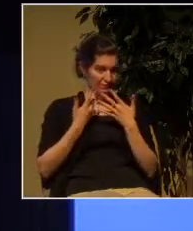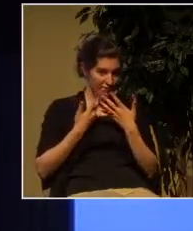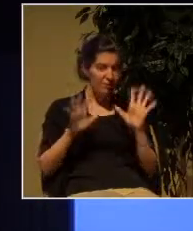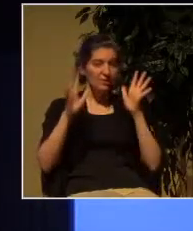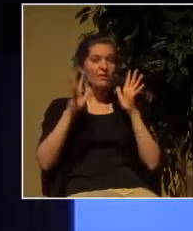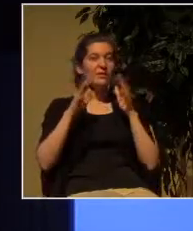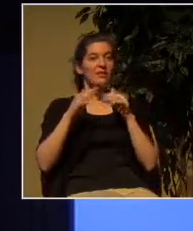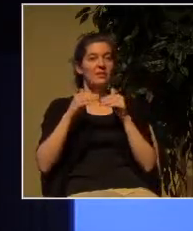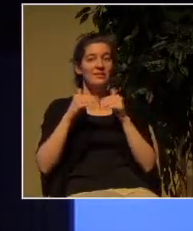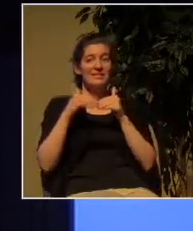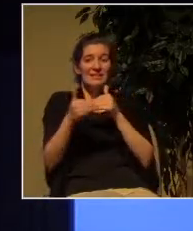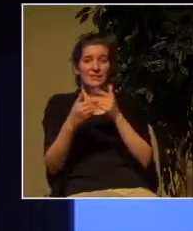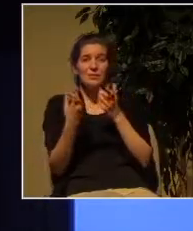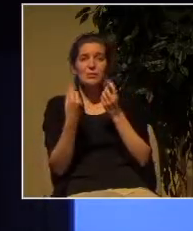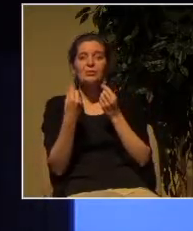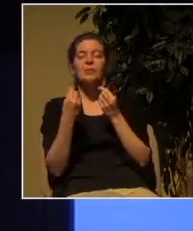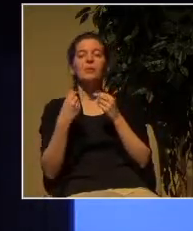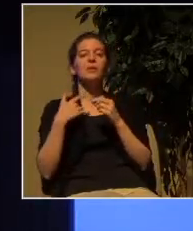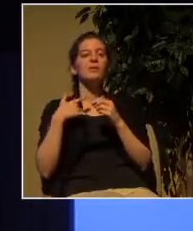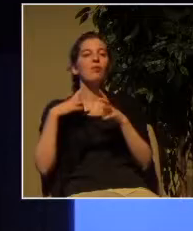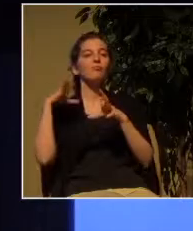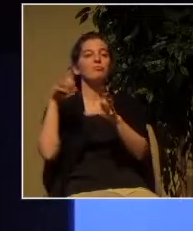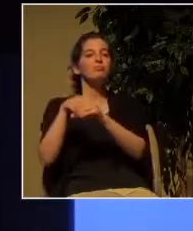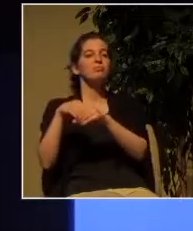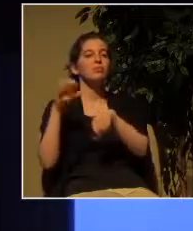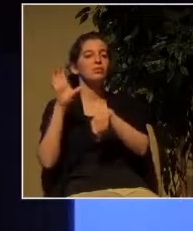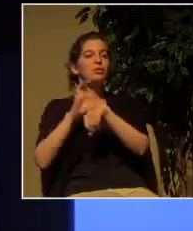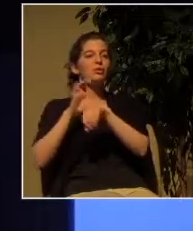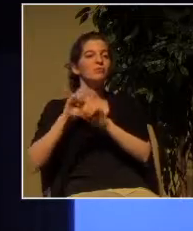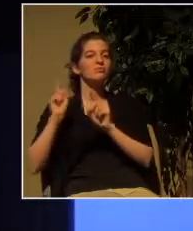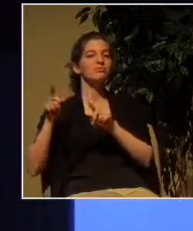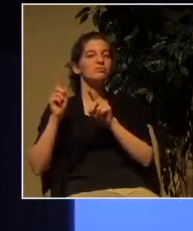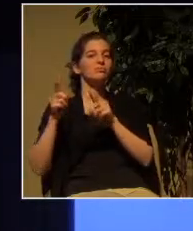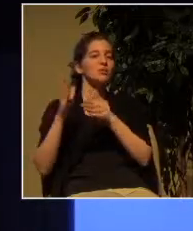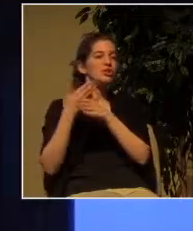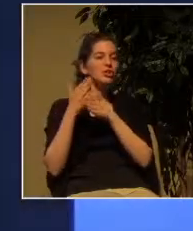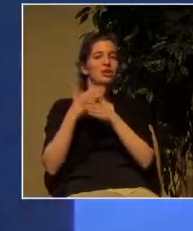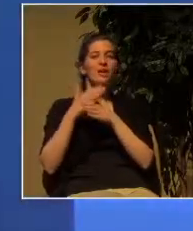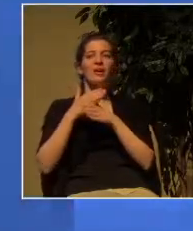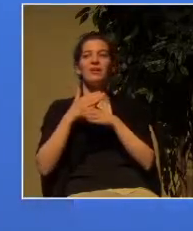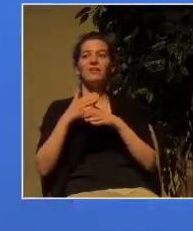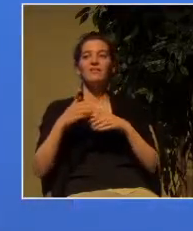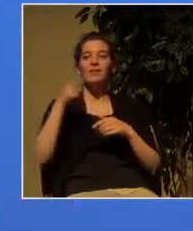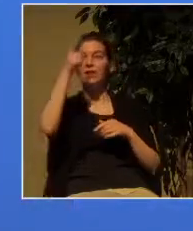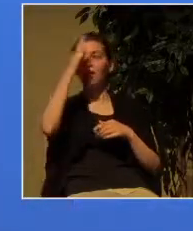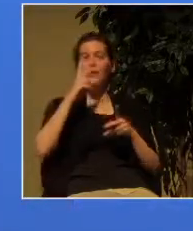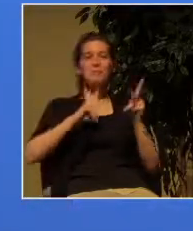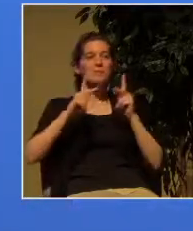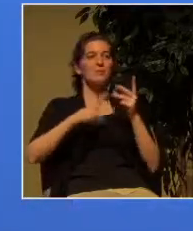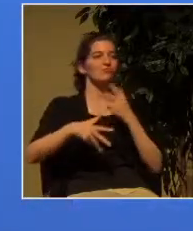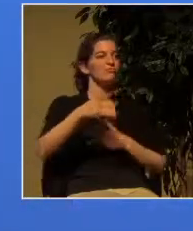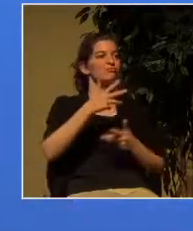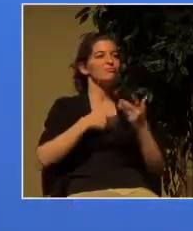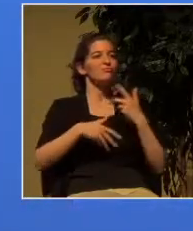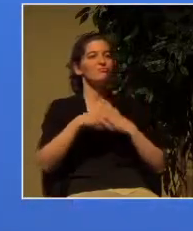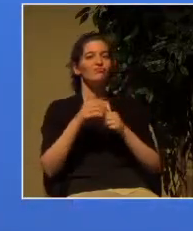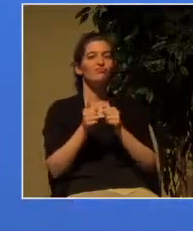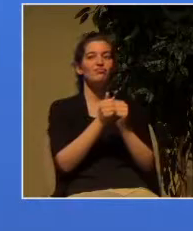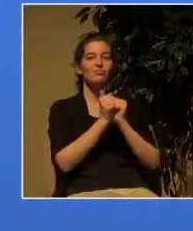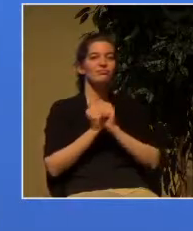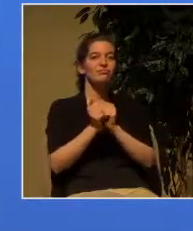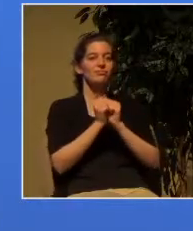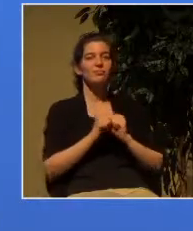is you begin to share in the life of God's people and you're drawn together